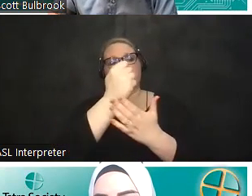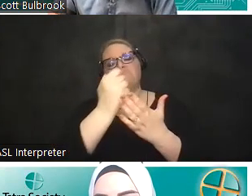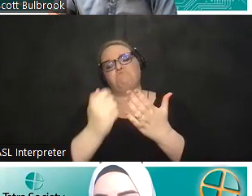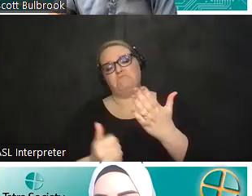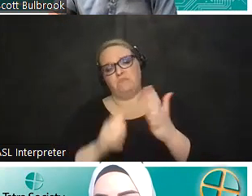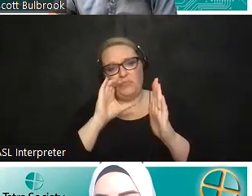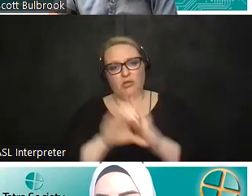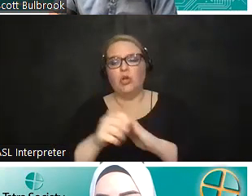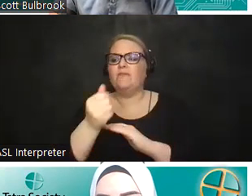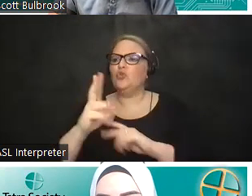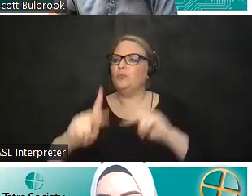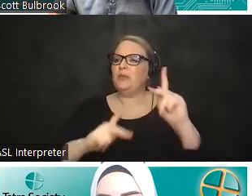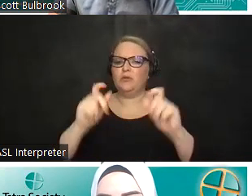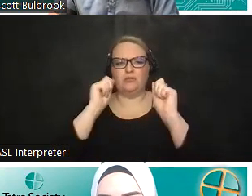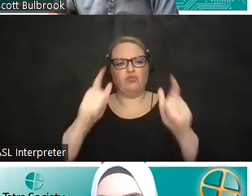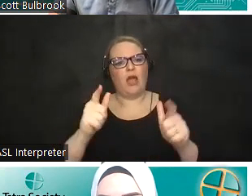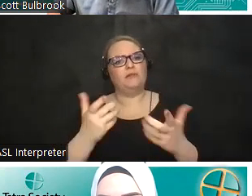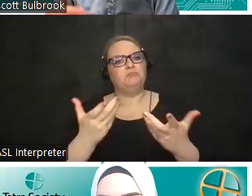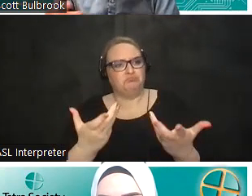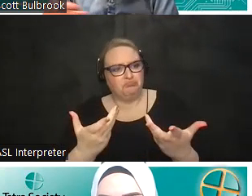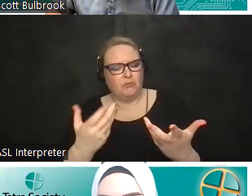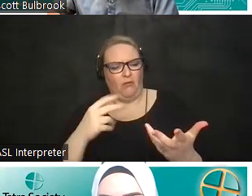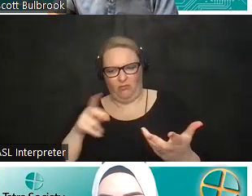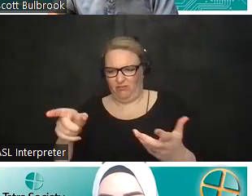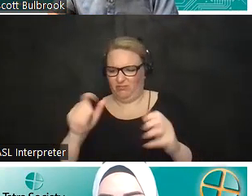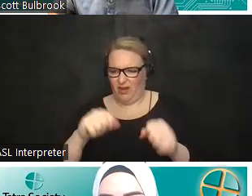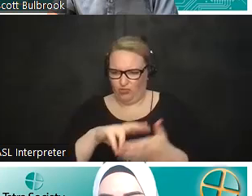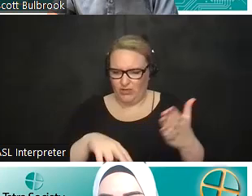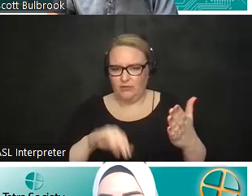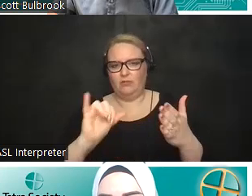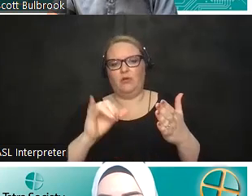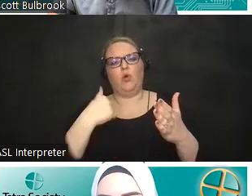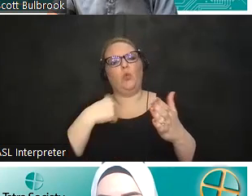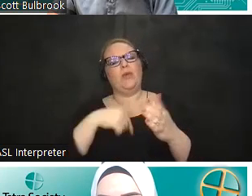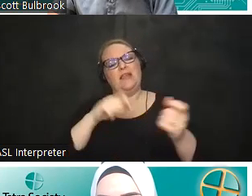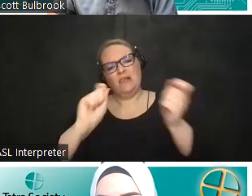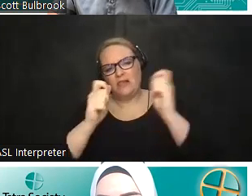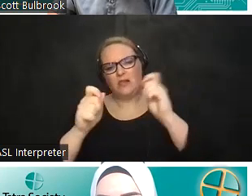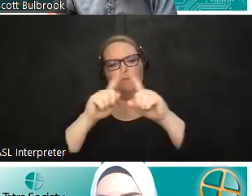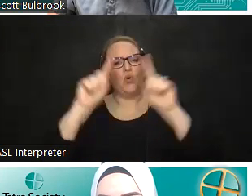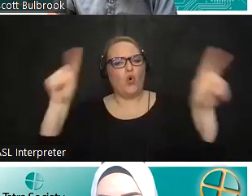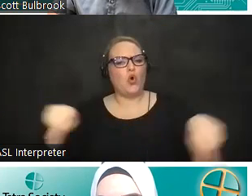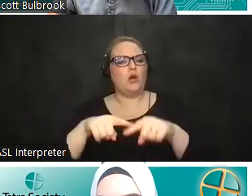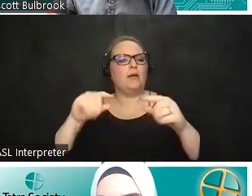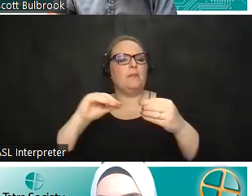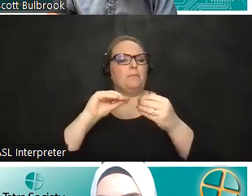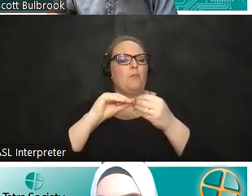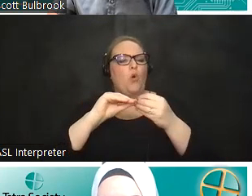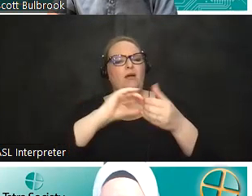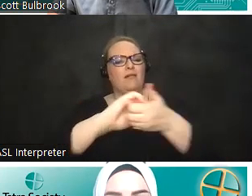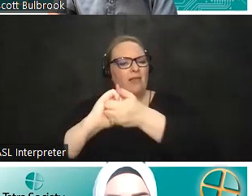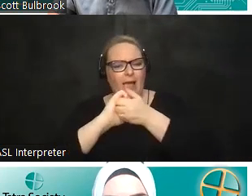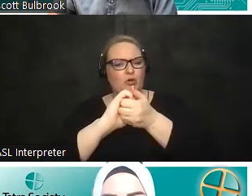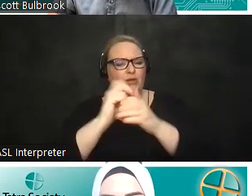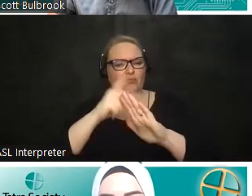people were actually a little surprised by that um and we've we've continued to customize that board and it's more of a collaborative uh project and